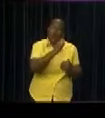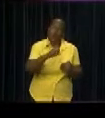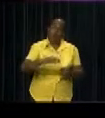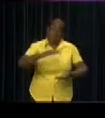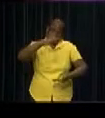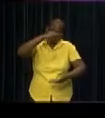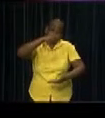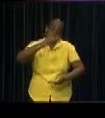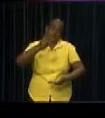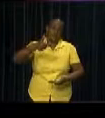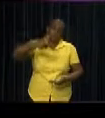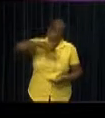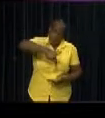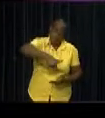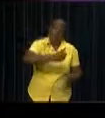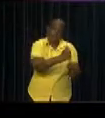$8 million.